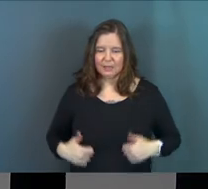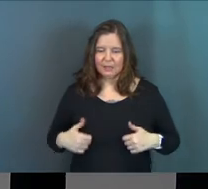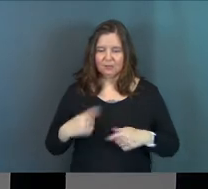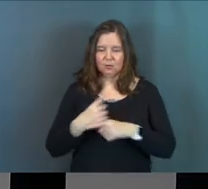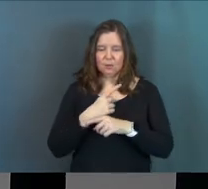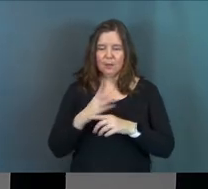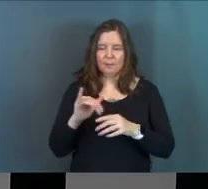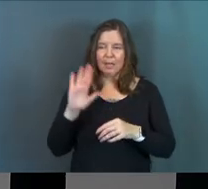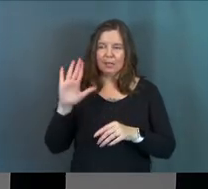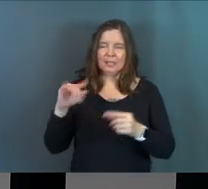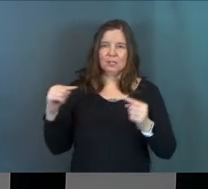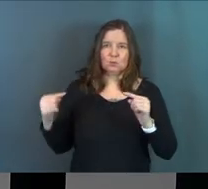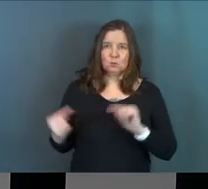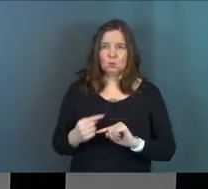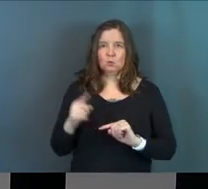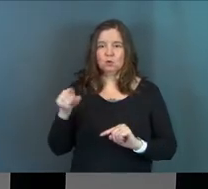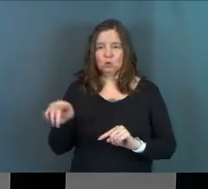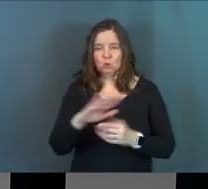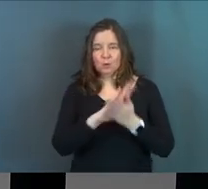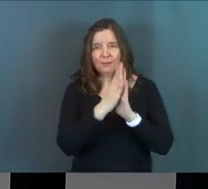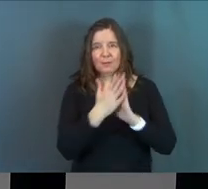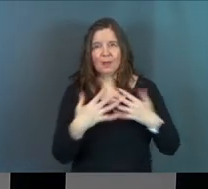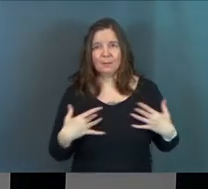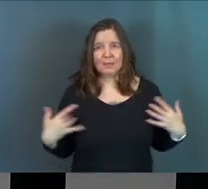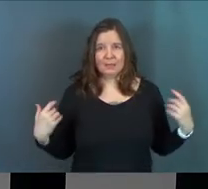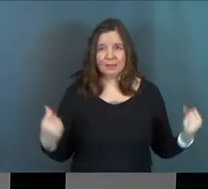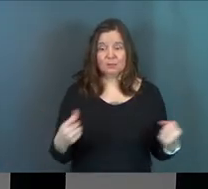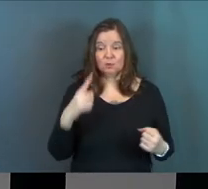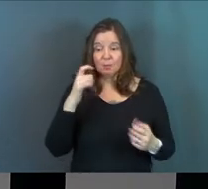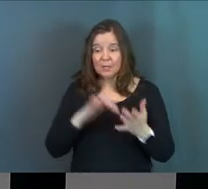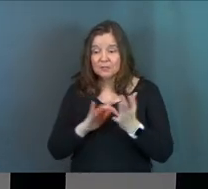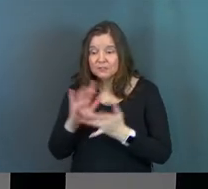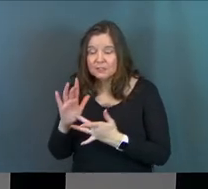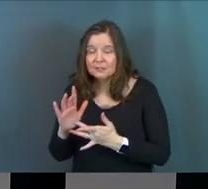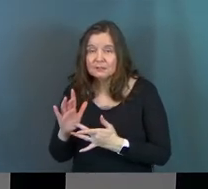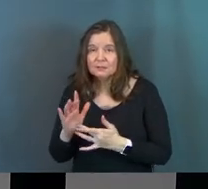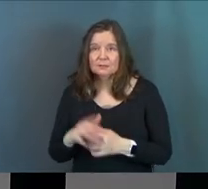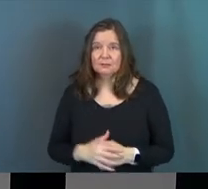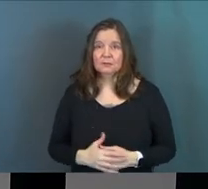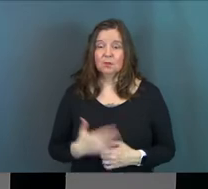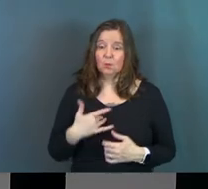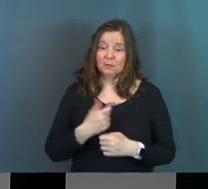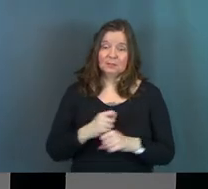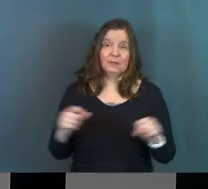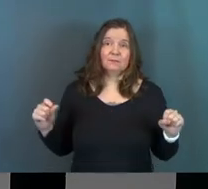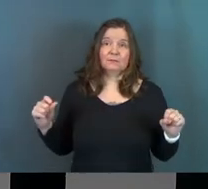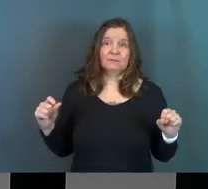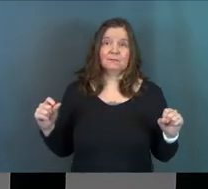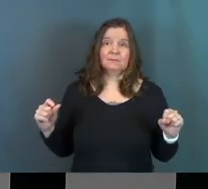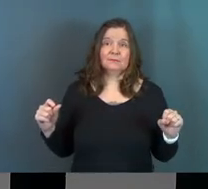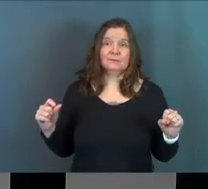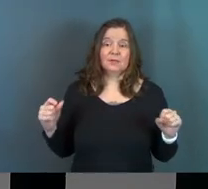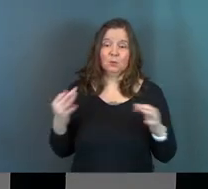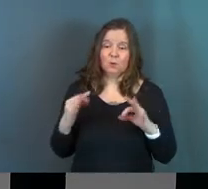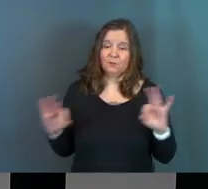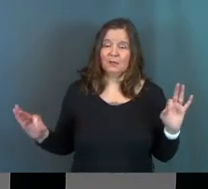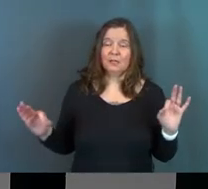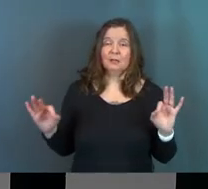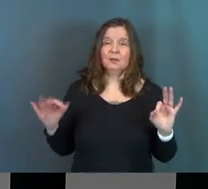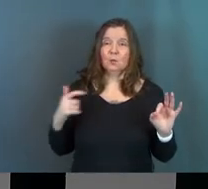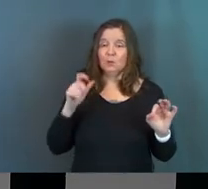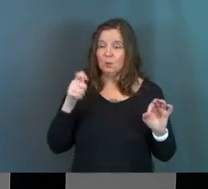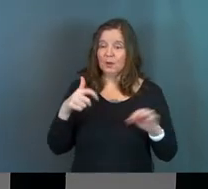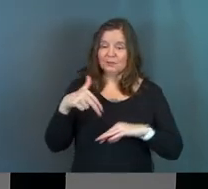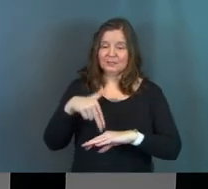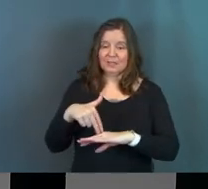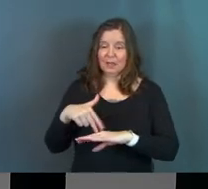you have been healed. Because of Jesus, we're saved. Because of Jesus, we're free. Because of Jesus, we